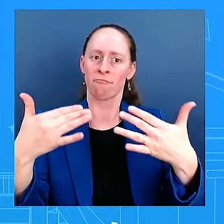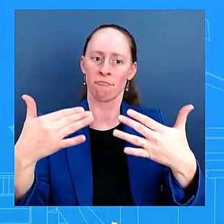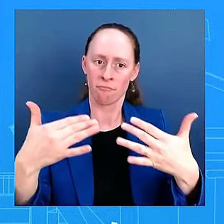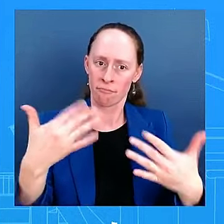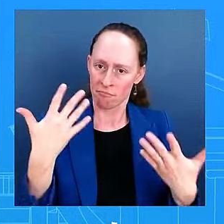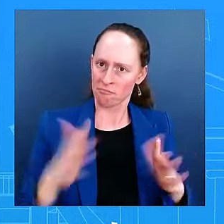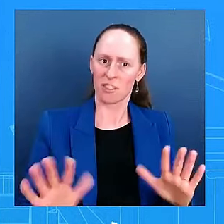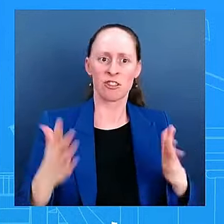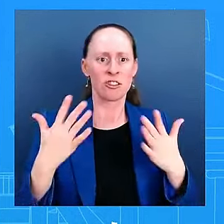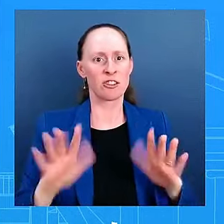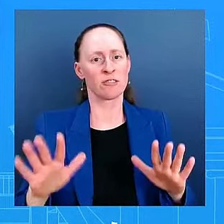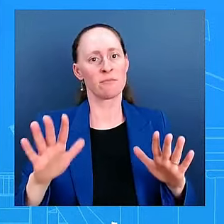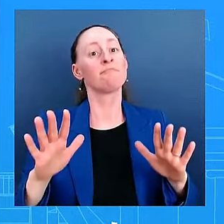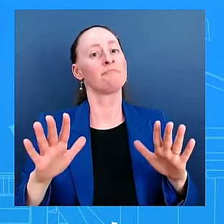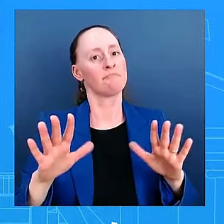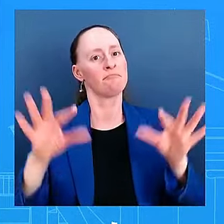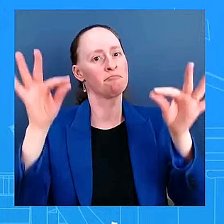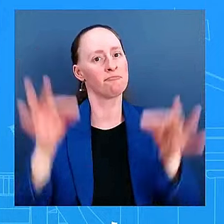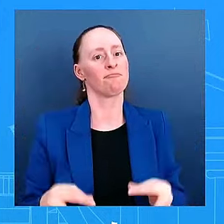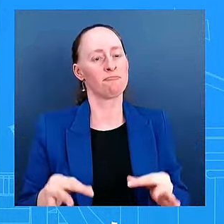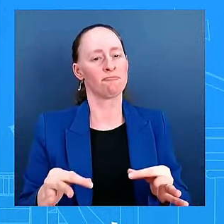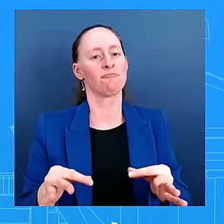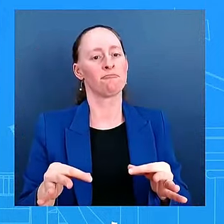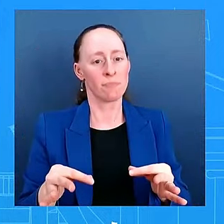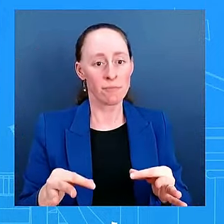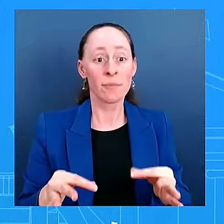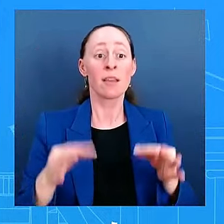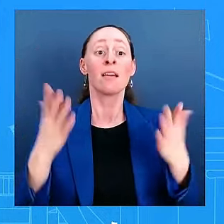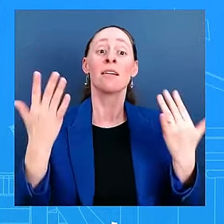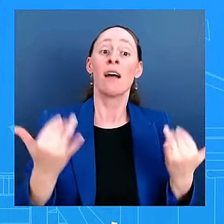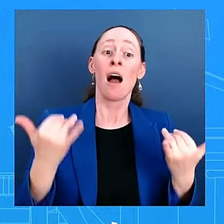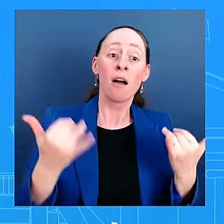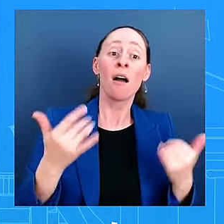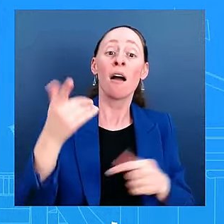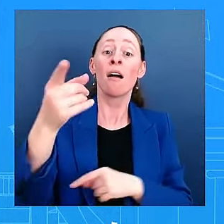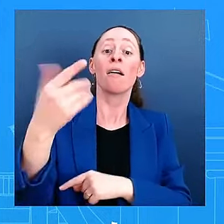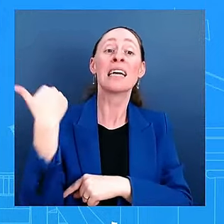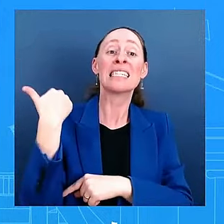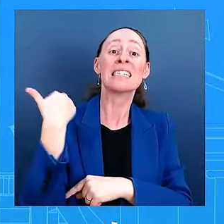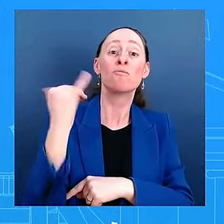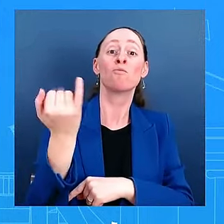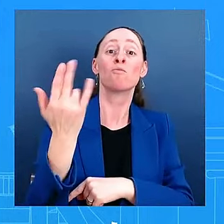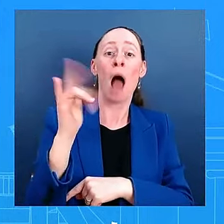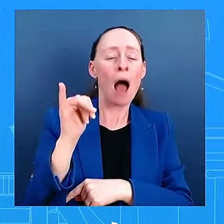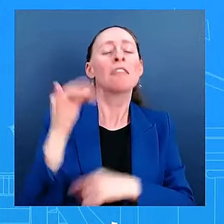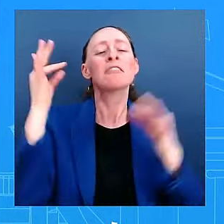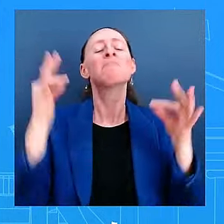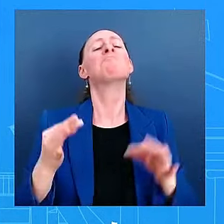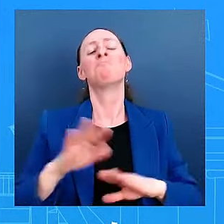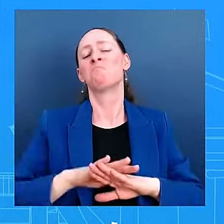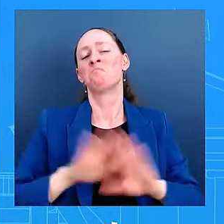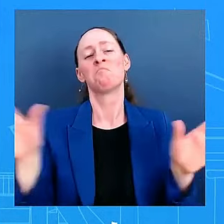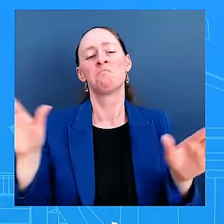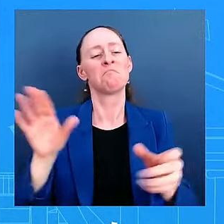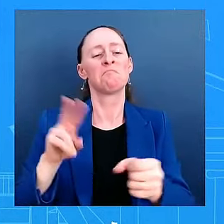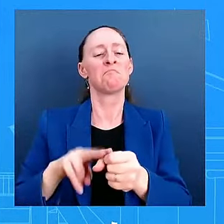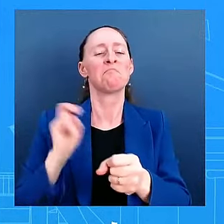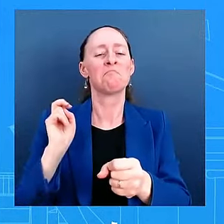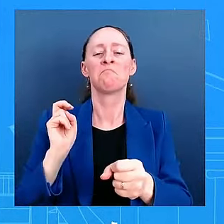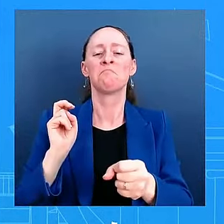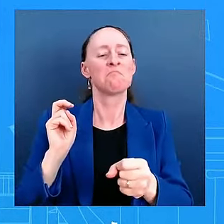Now, as we know, in July, the president made a decision to step aside. And he immediately, again, decided to,